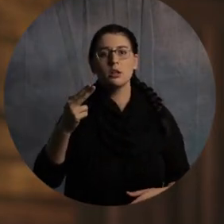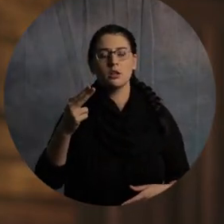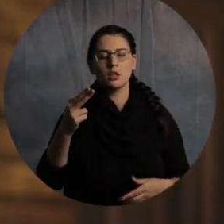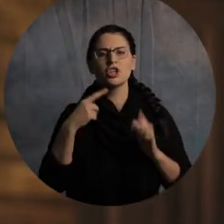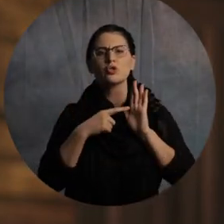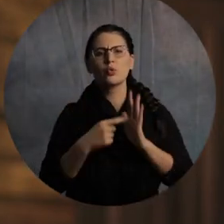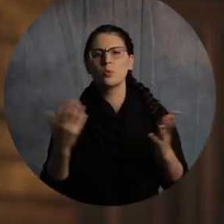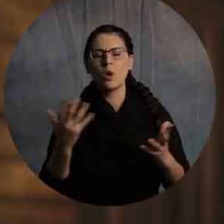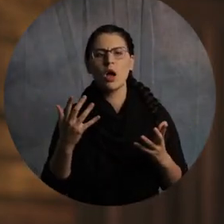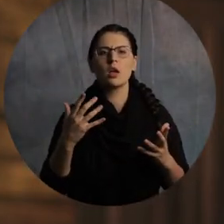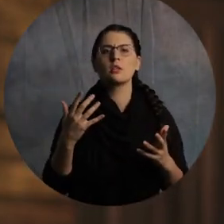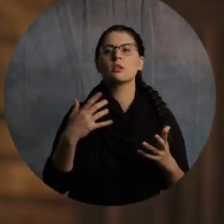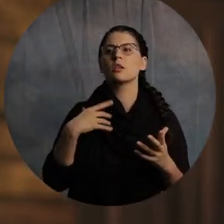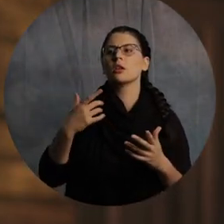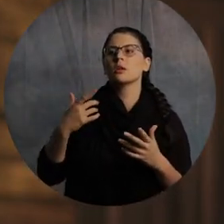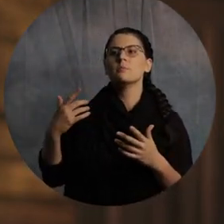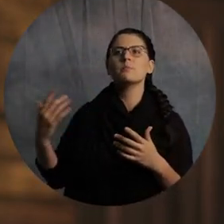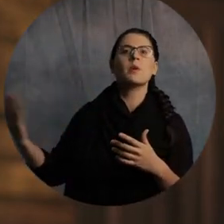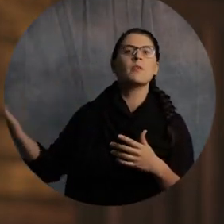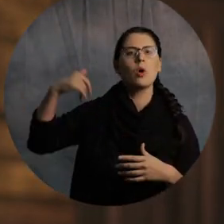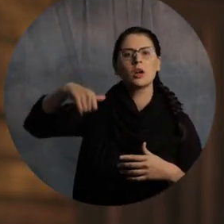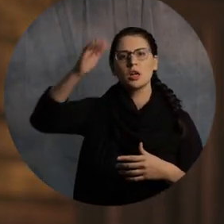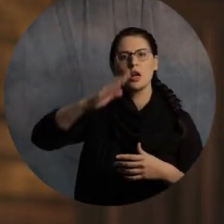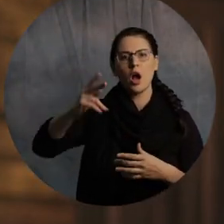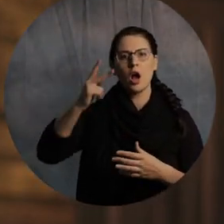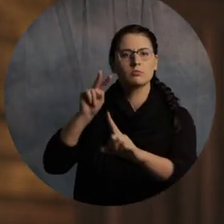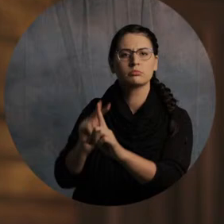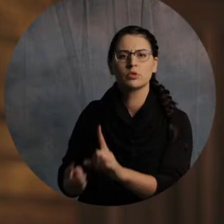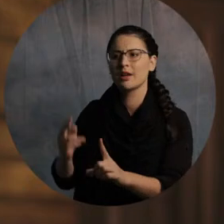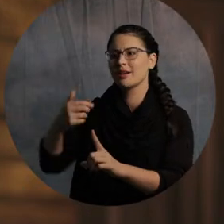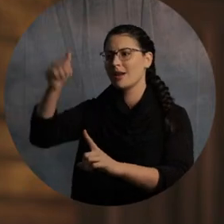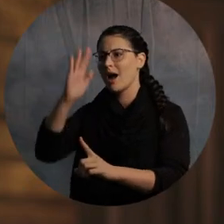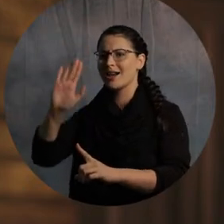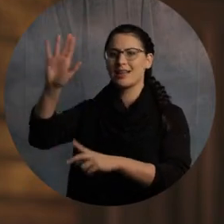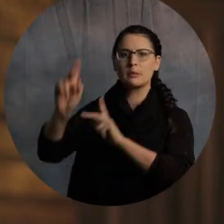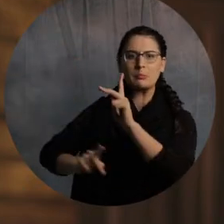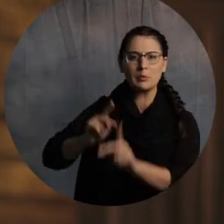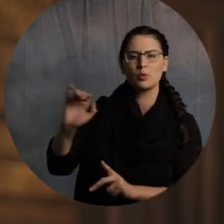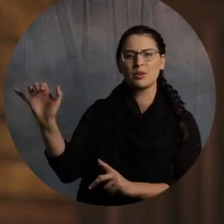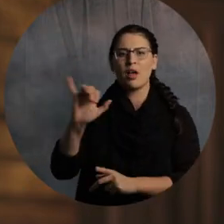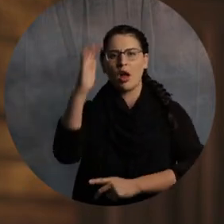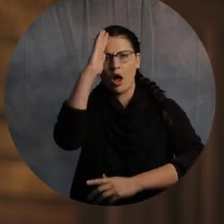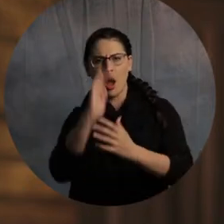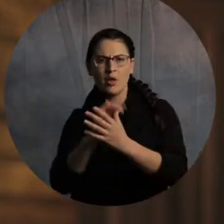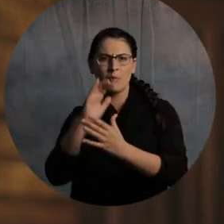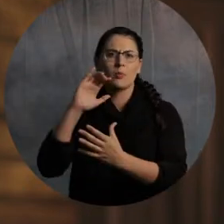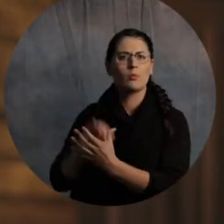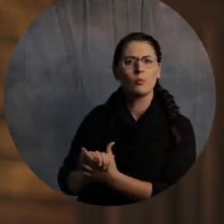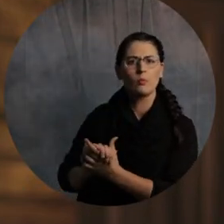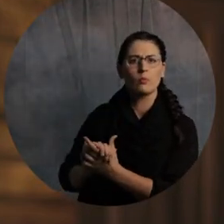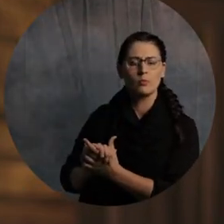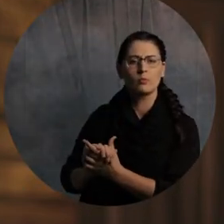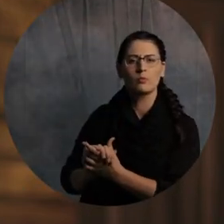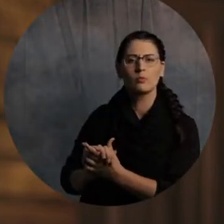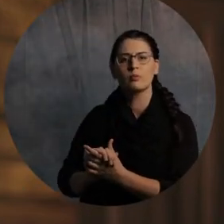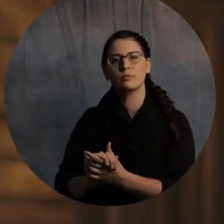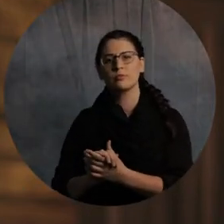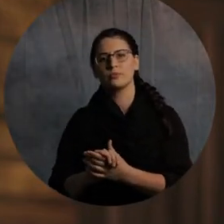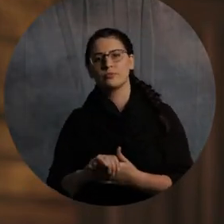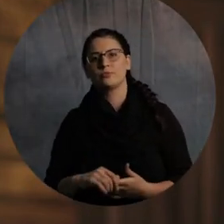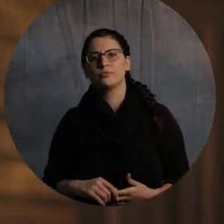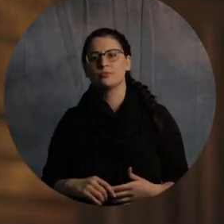template concept of God and His people becomes something that is no longer king,